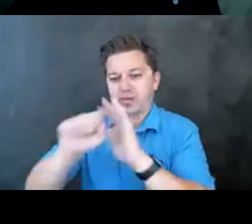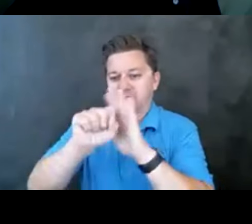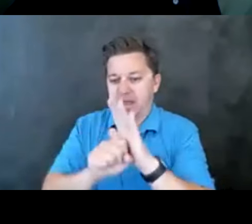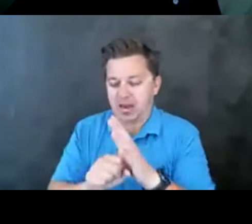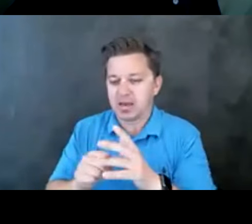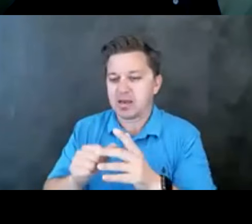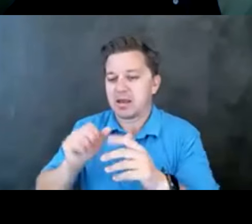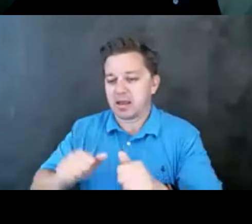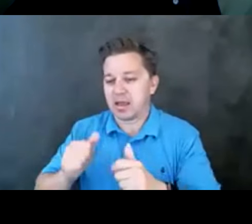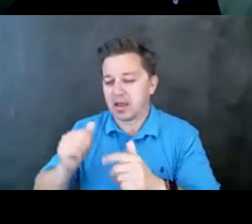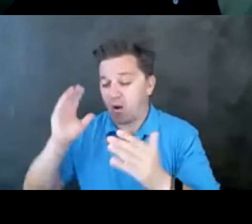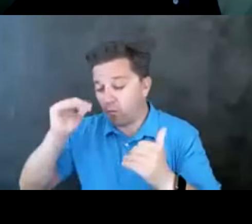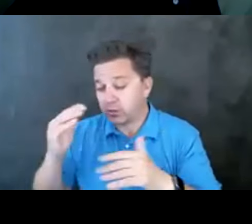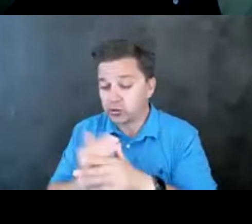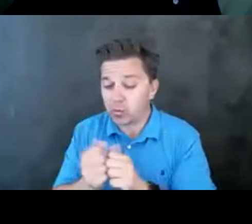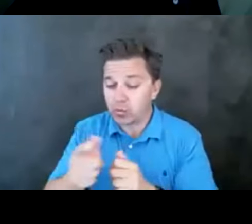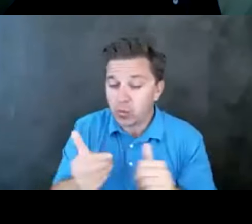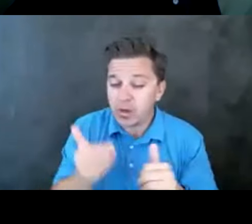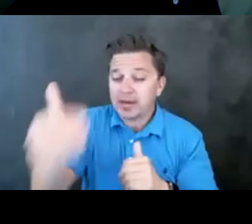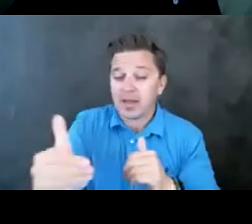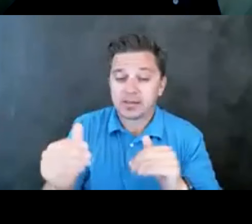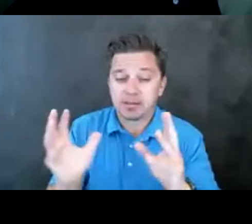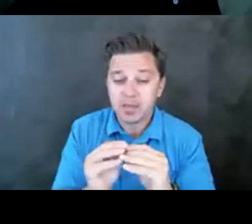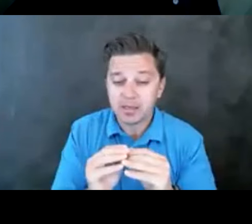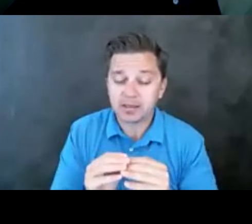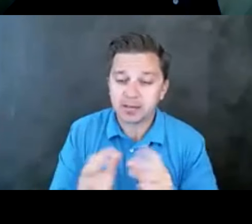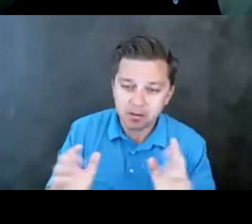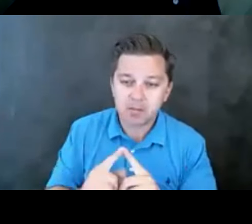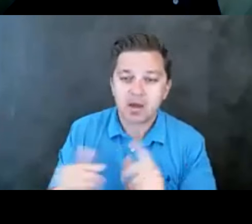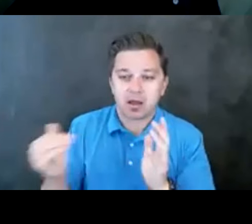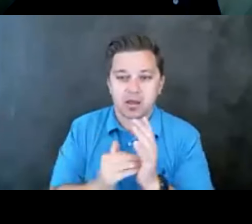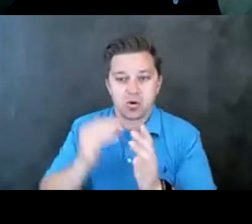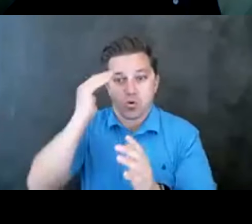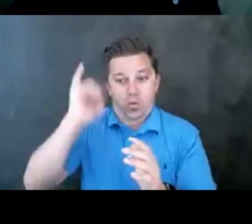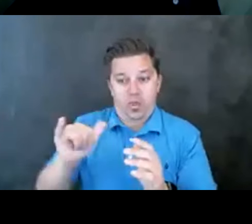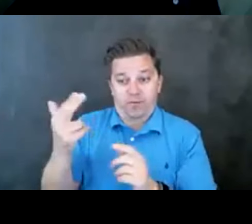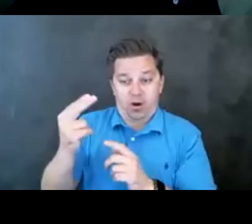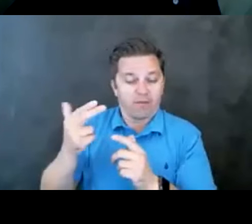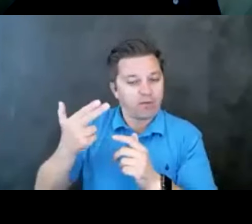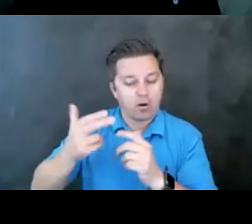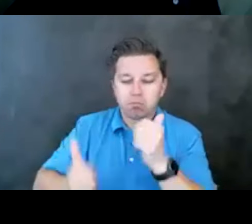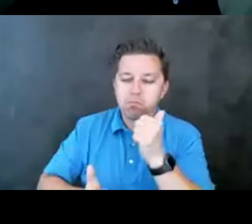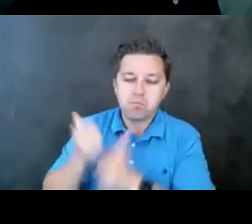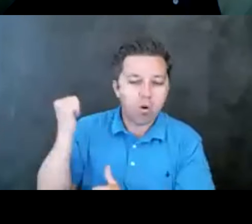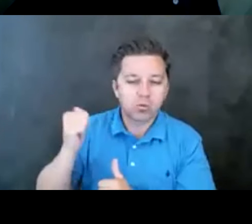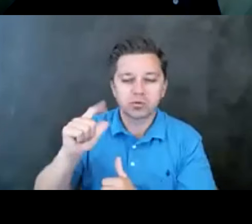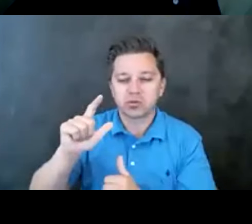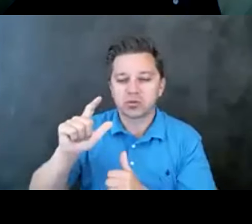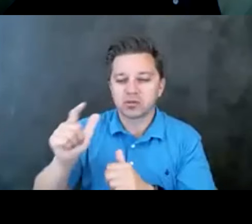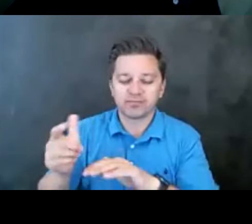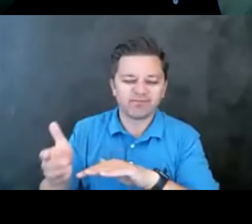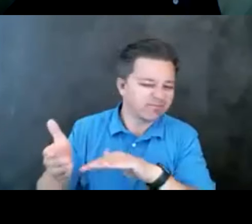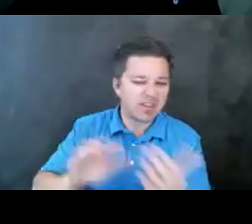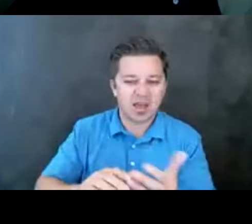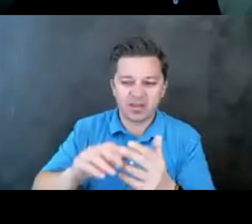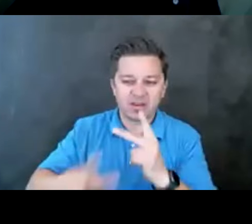hopefully at the next meeting. But again, knowing that firearms are the most lethal form of suicide attempt, and one of the